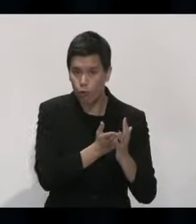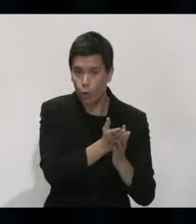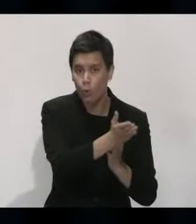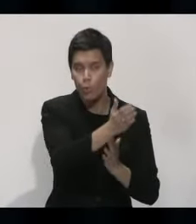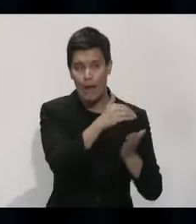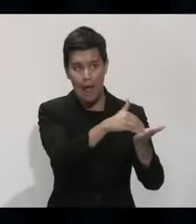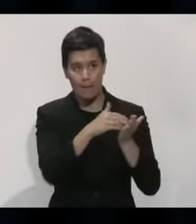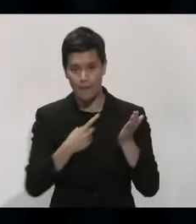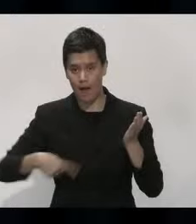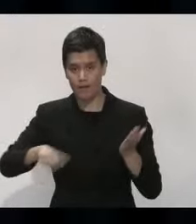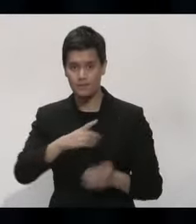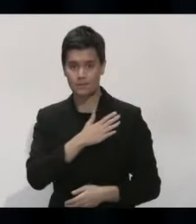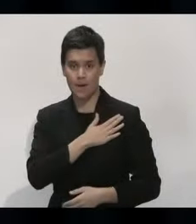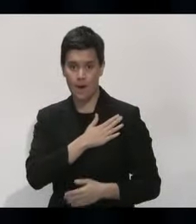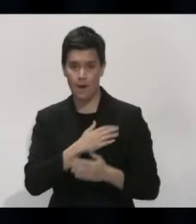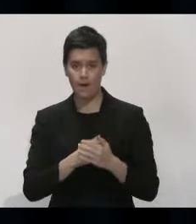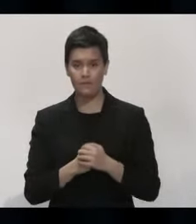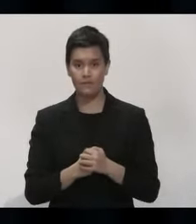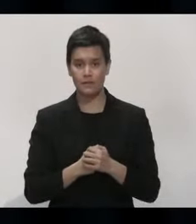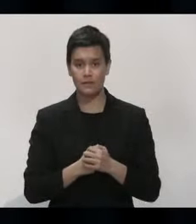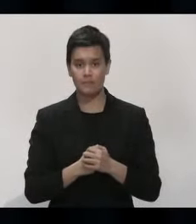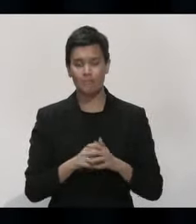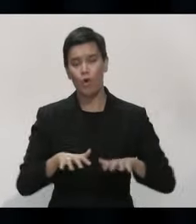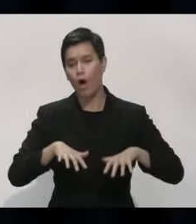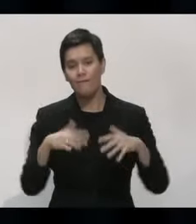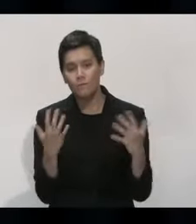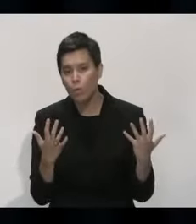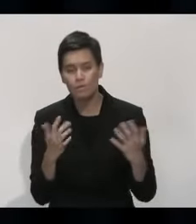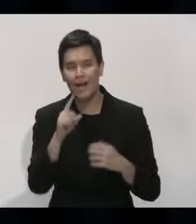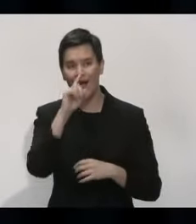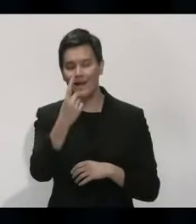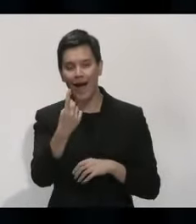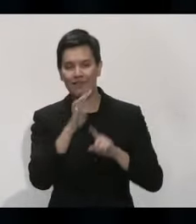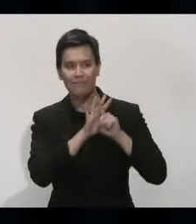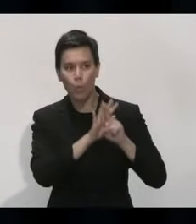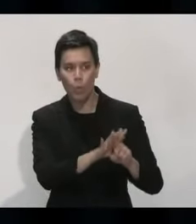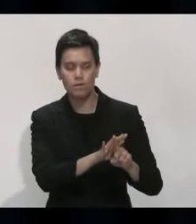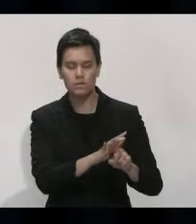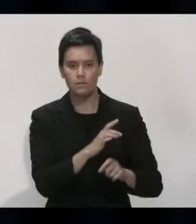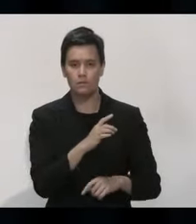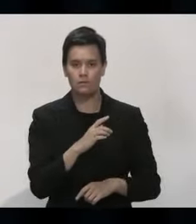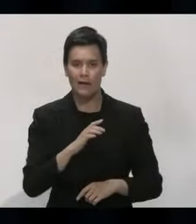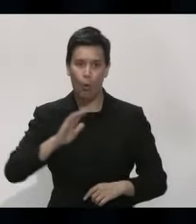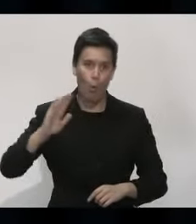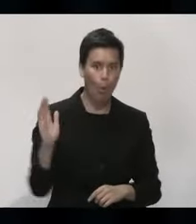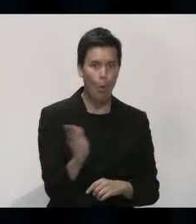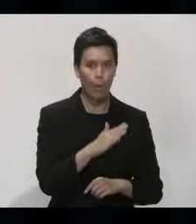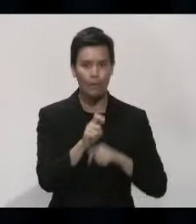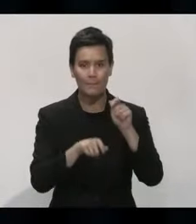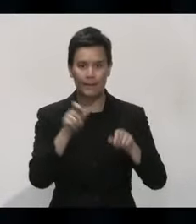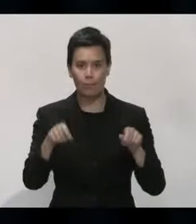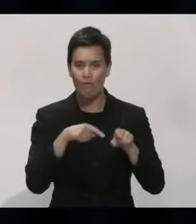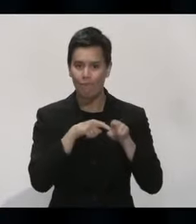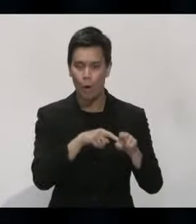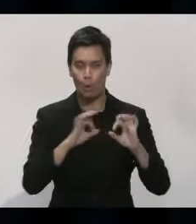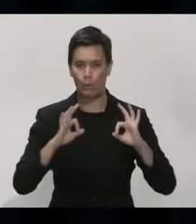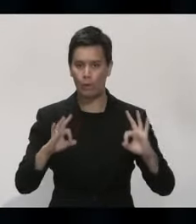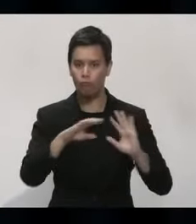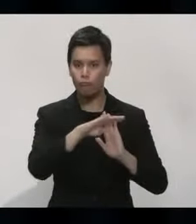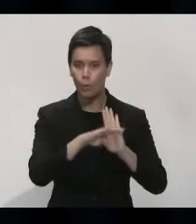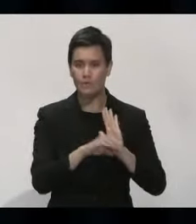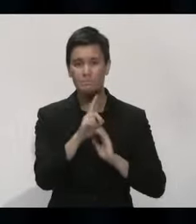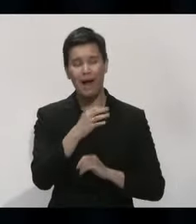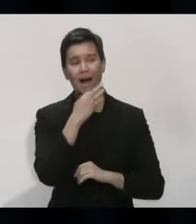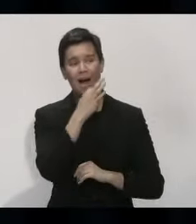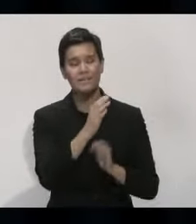going to be a 100% enforceable system when it comes to these types of restrictions. So we're asking people to do the right thing.